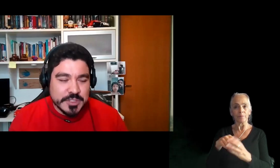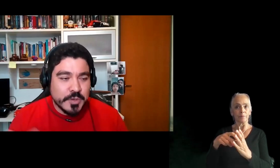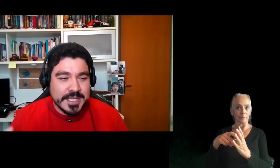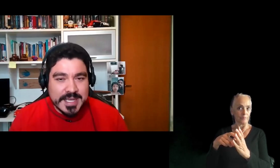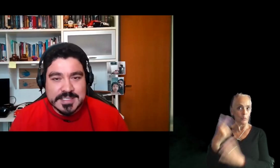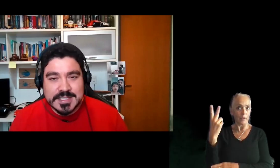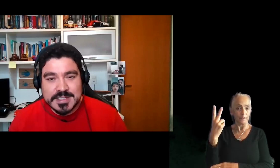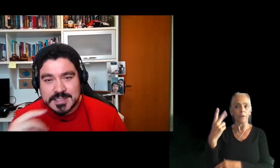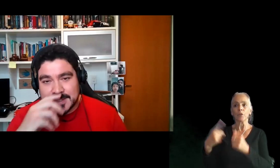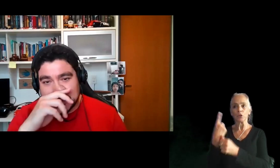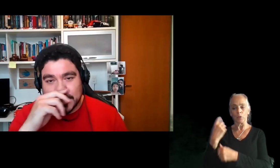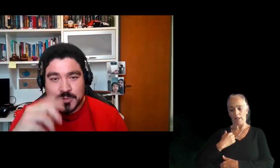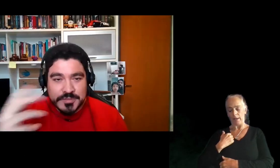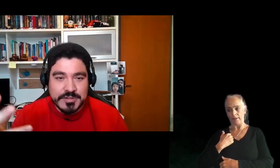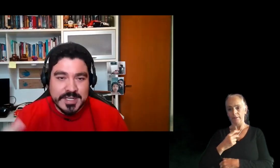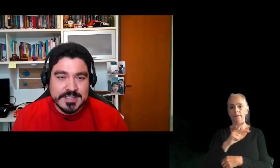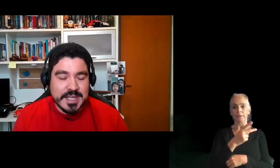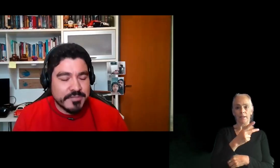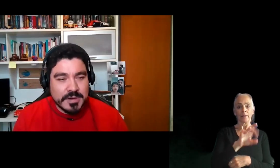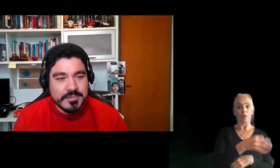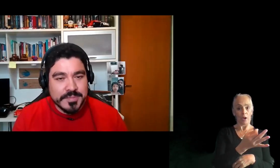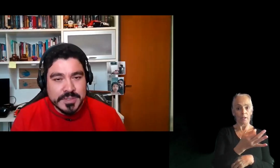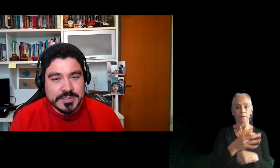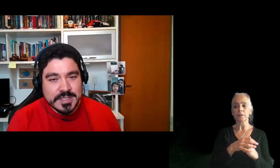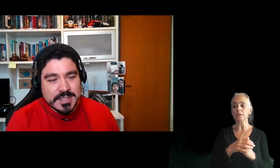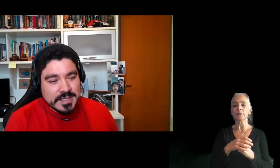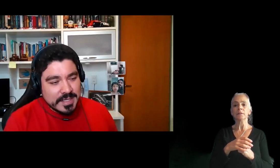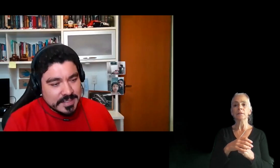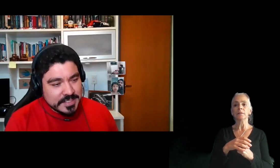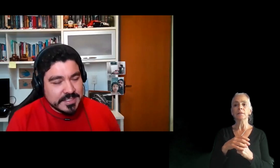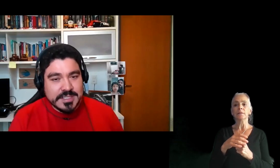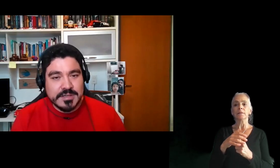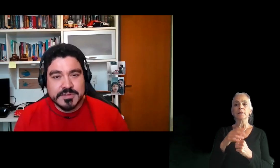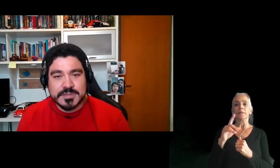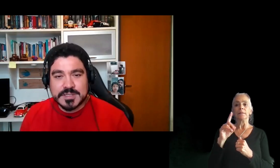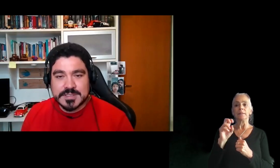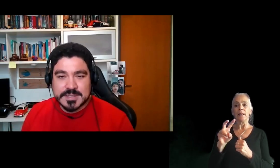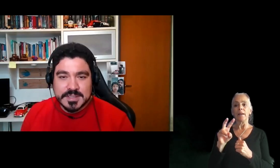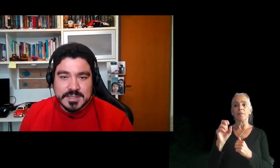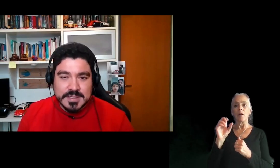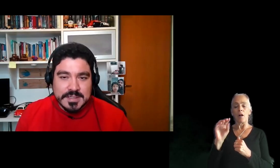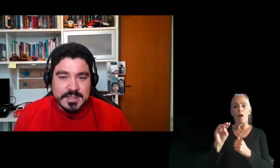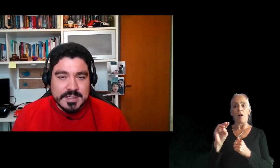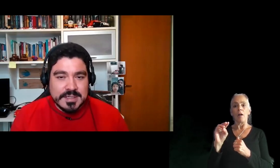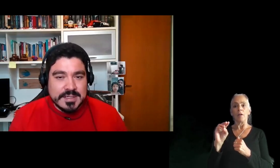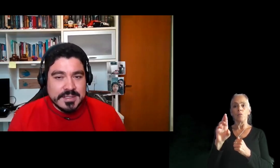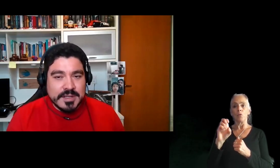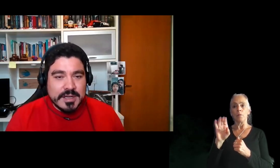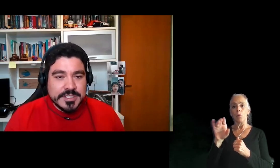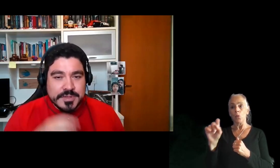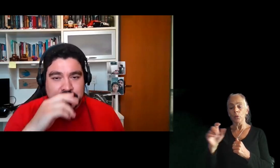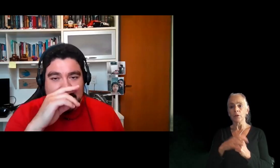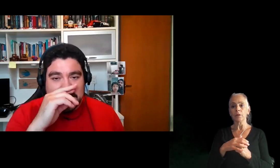The first one in Canada and the other one in France, DevCon reboot and GDC, of course, uh,